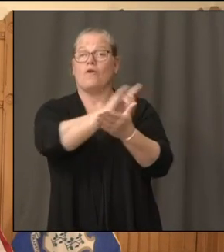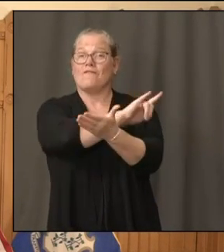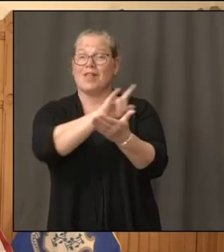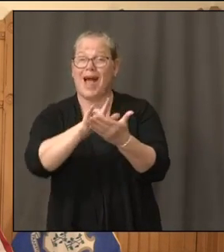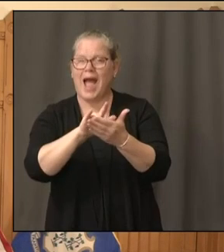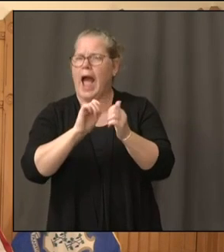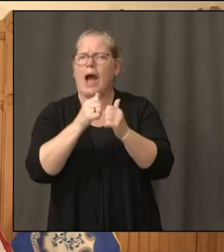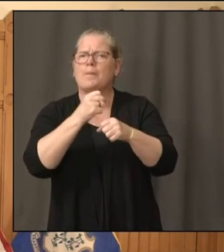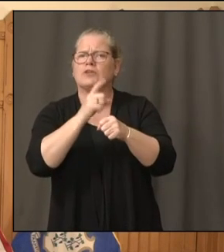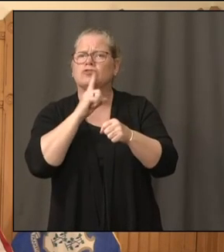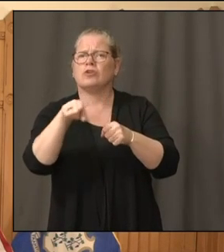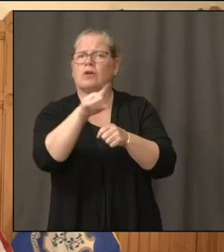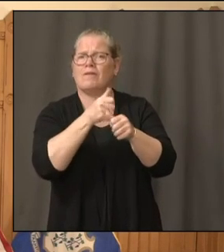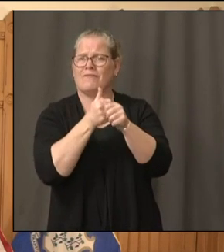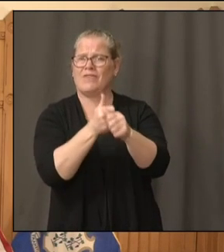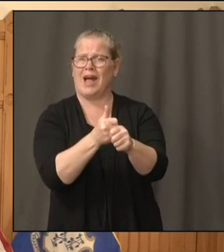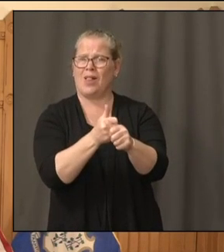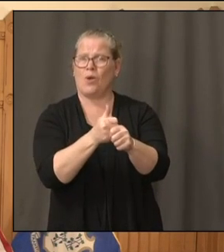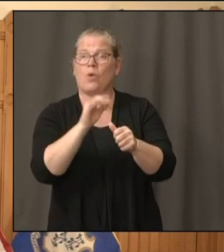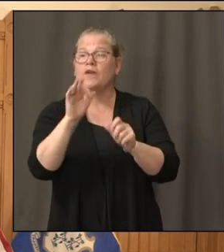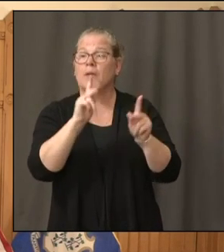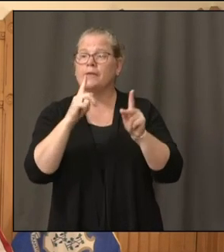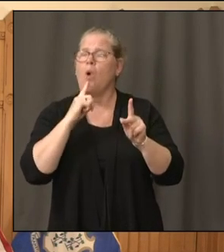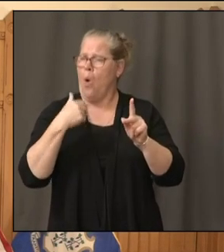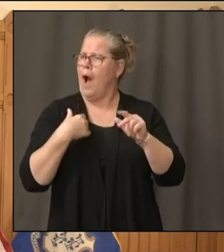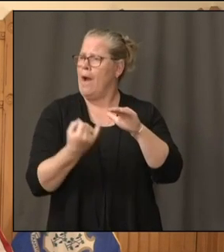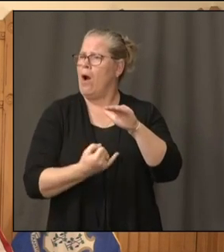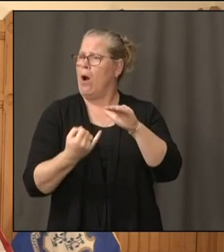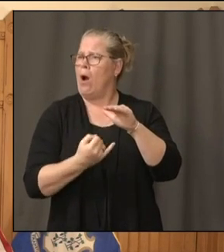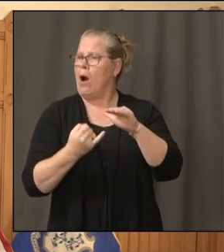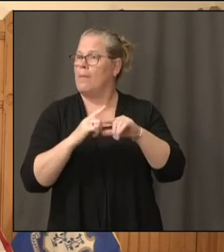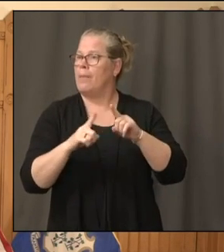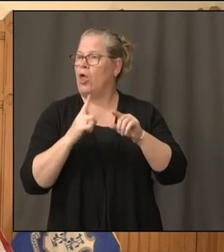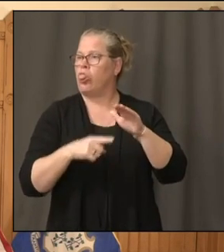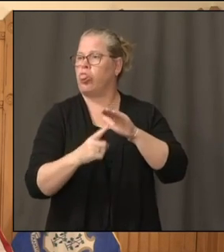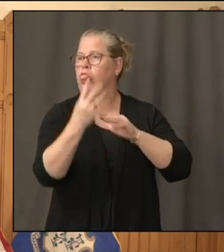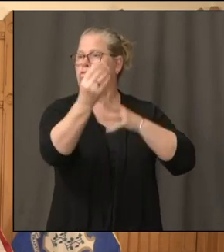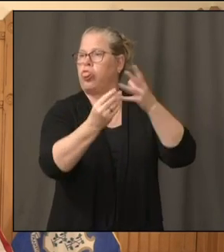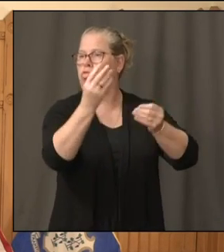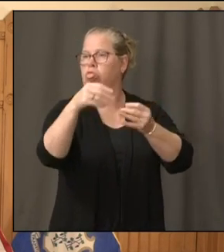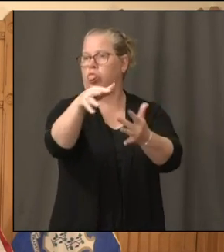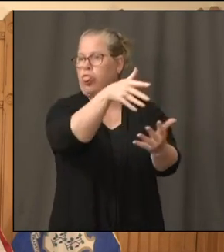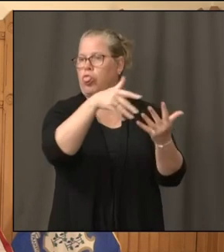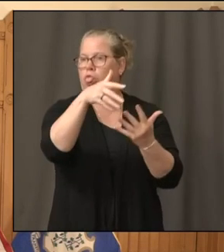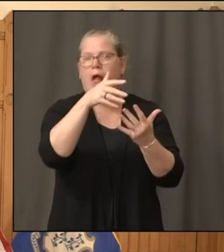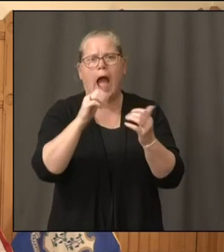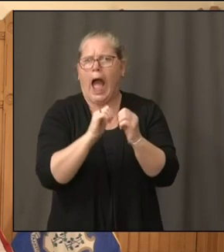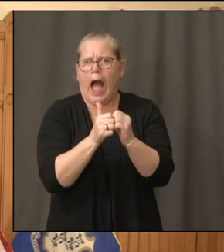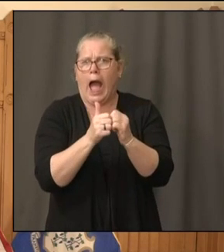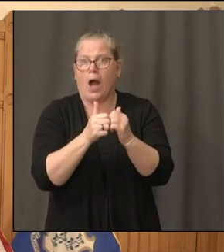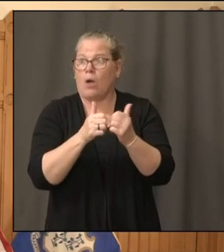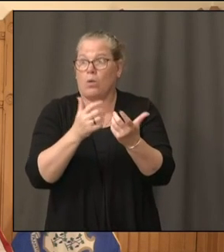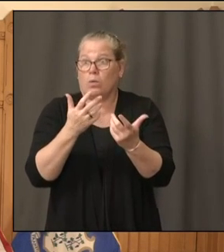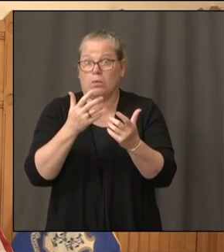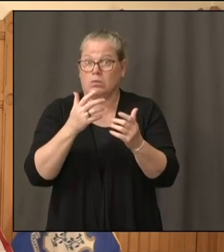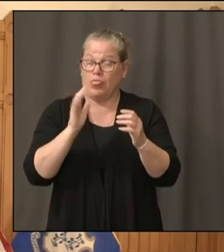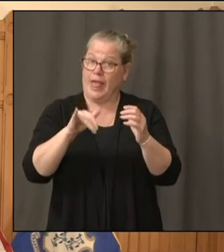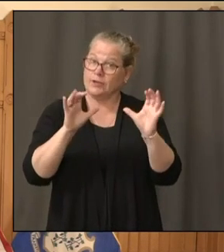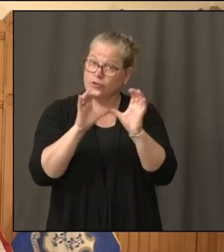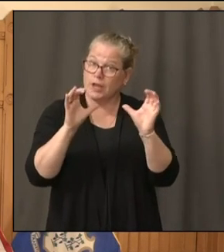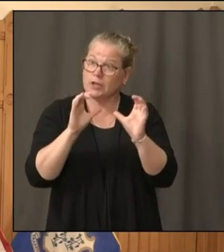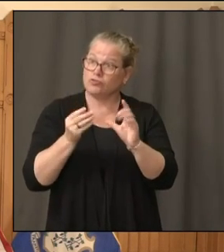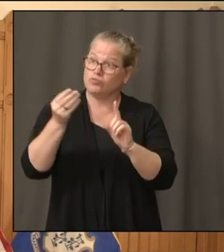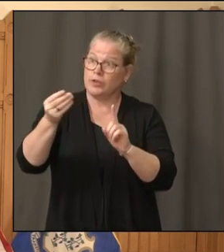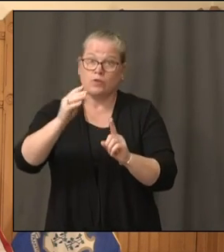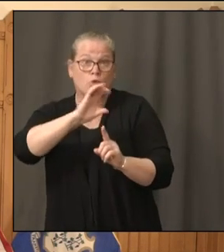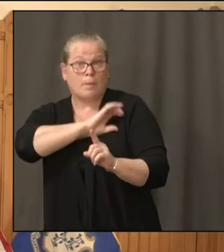people where they're saying if they're quarantining like they're supposed to? Would you be giving the certification to local law enforcement? Would those tested within a certain period